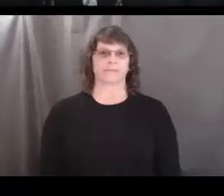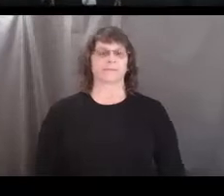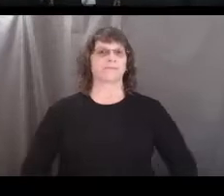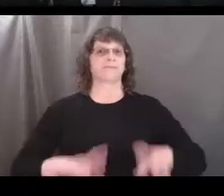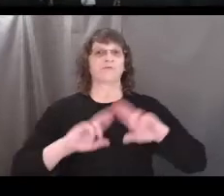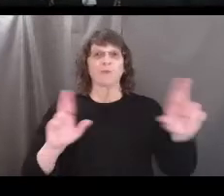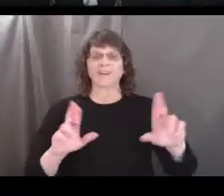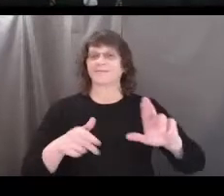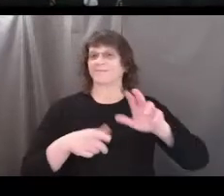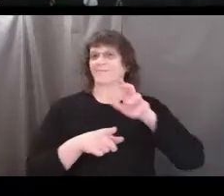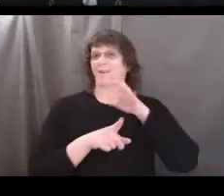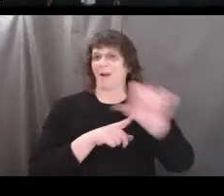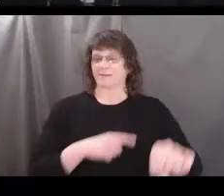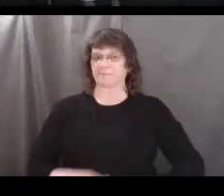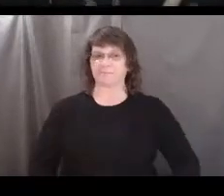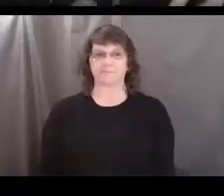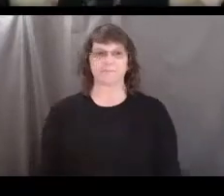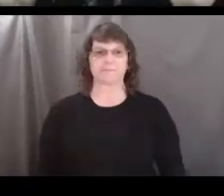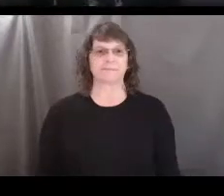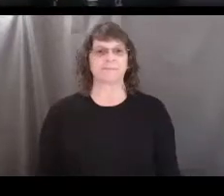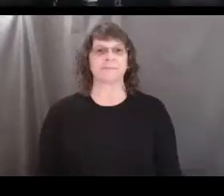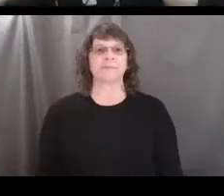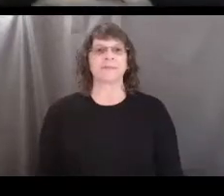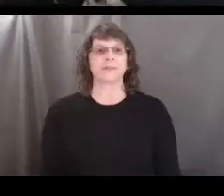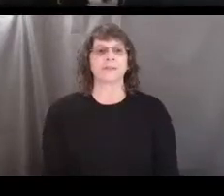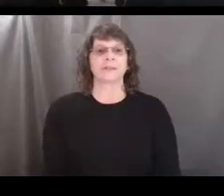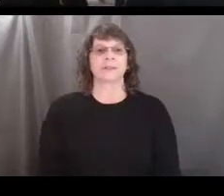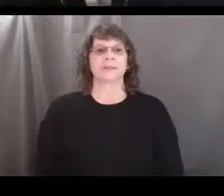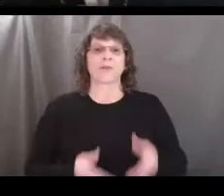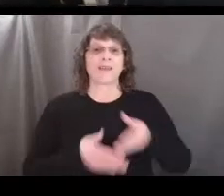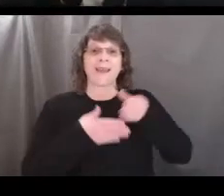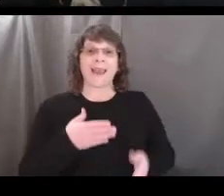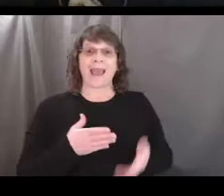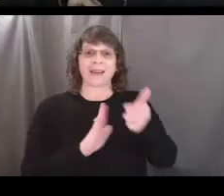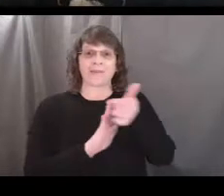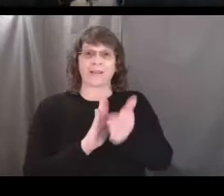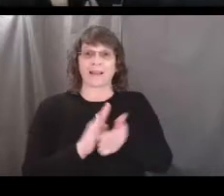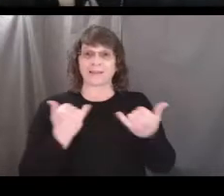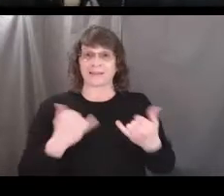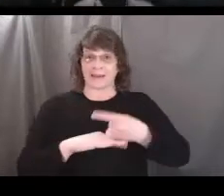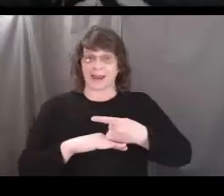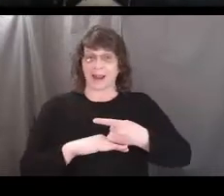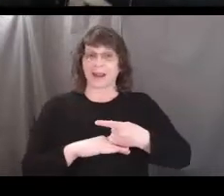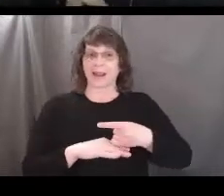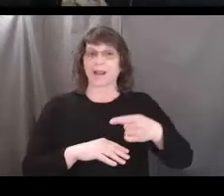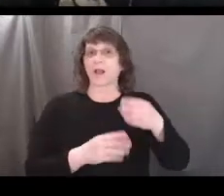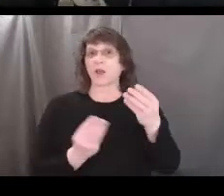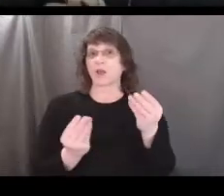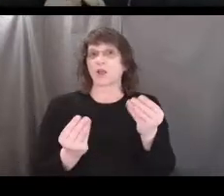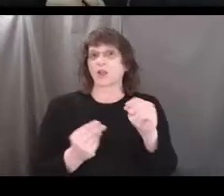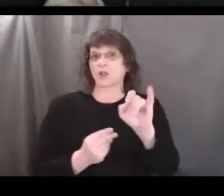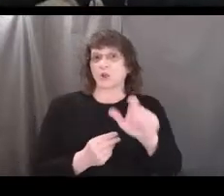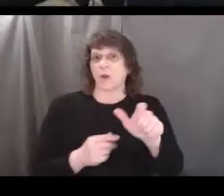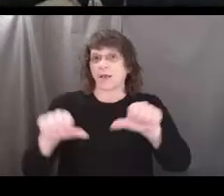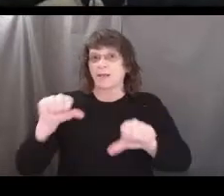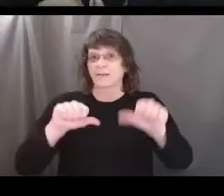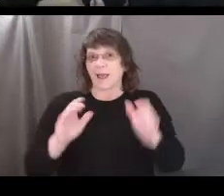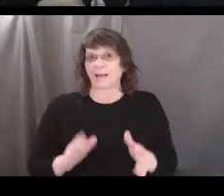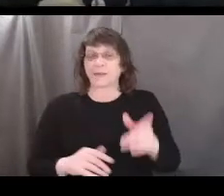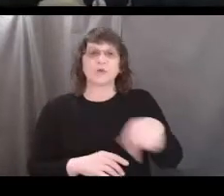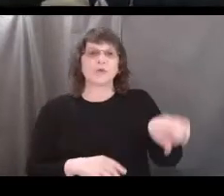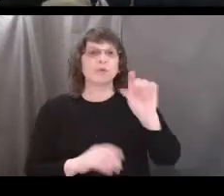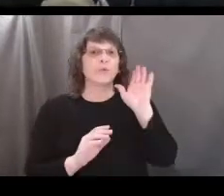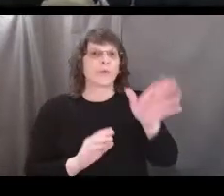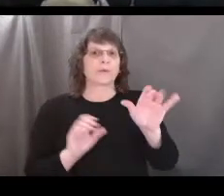Awesome. So at the end of our lesson today, soil scientists, you will be able